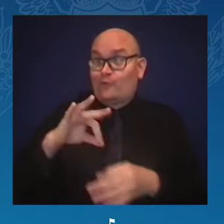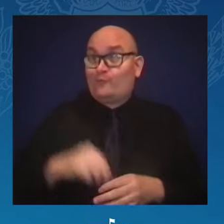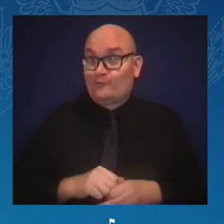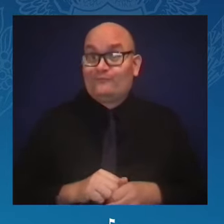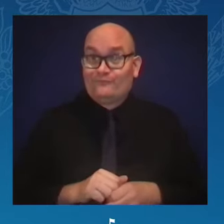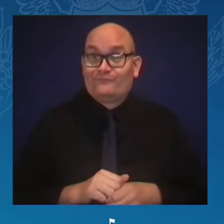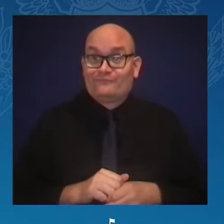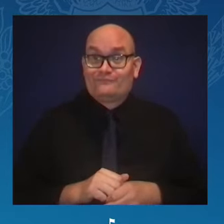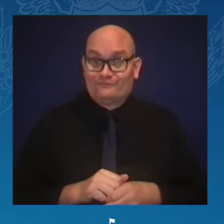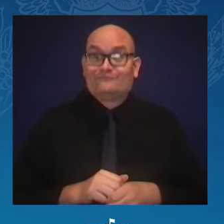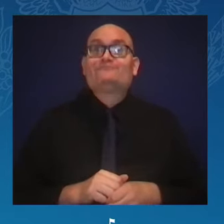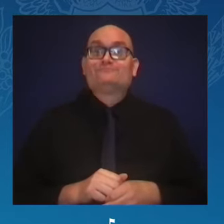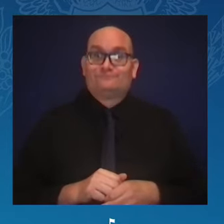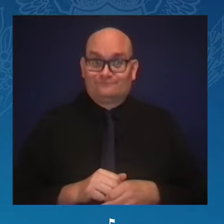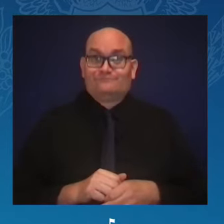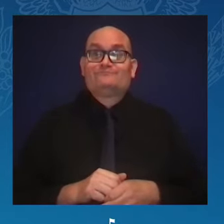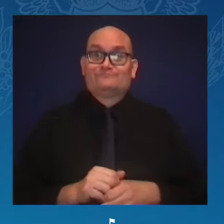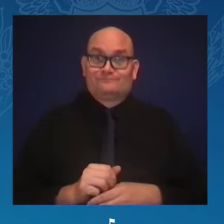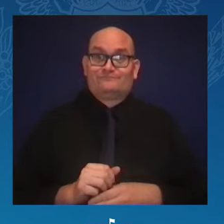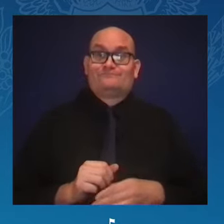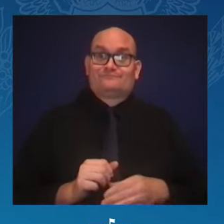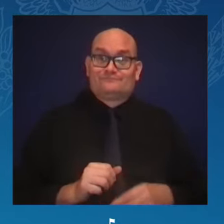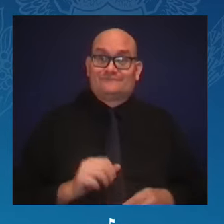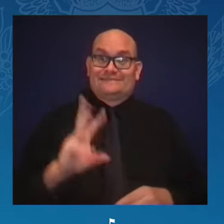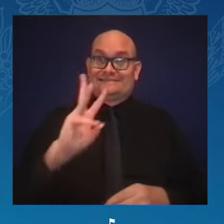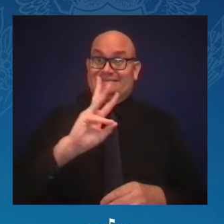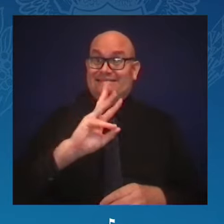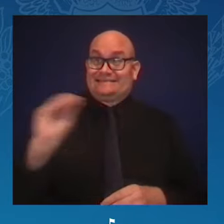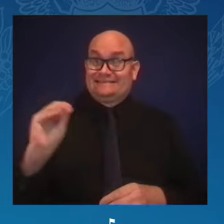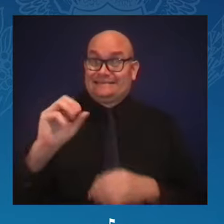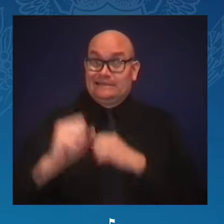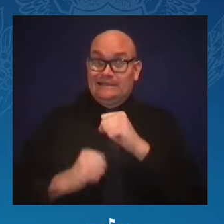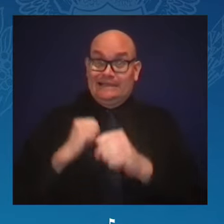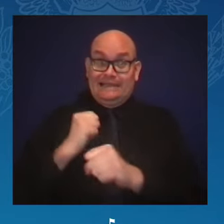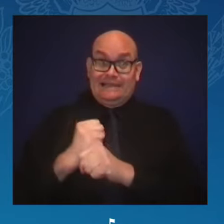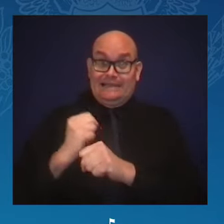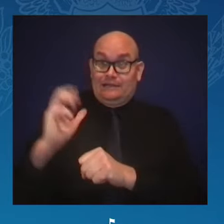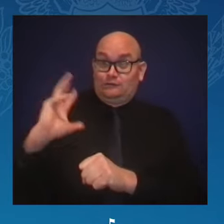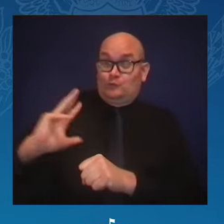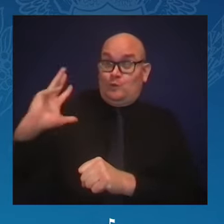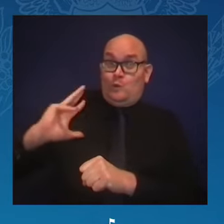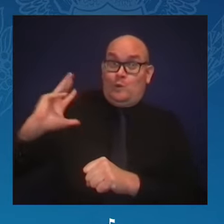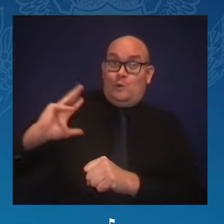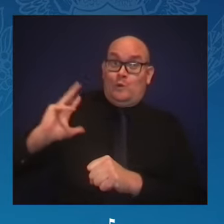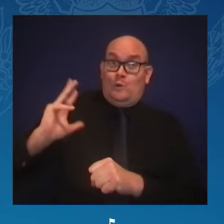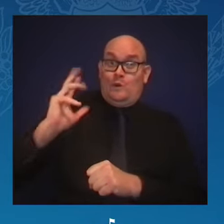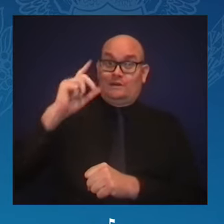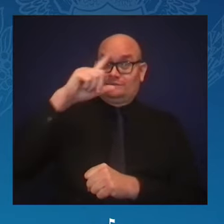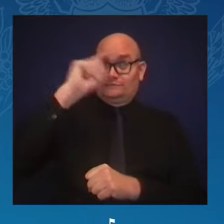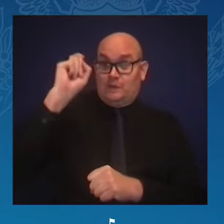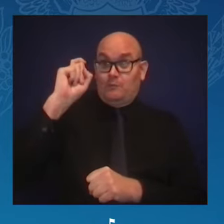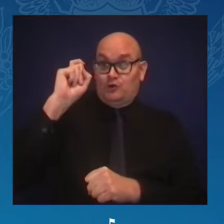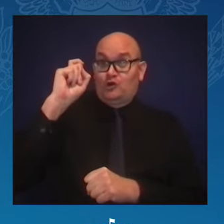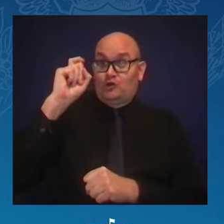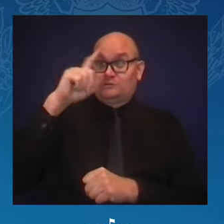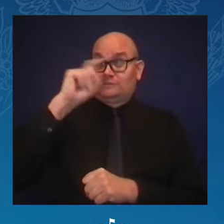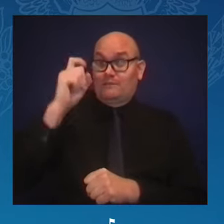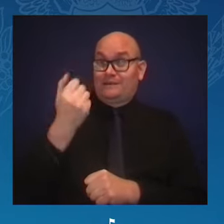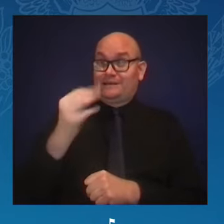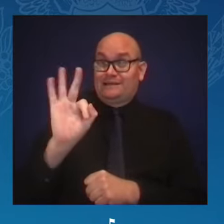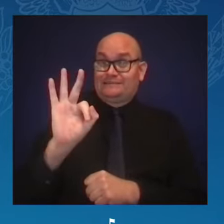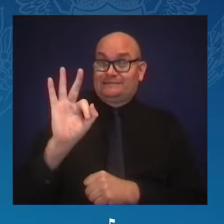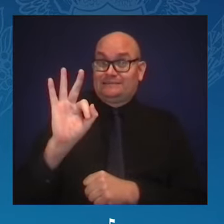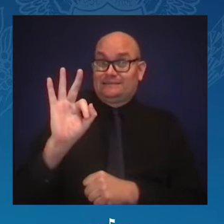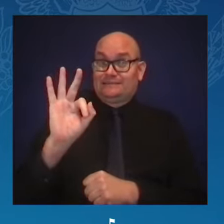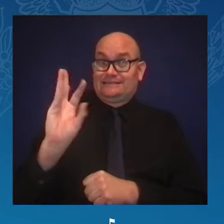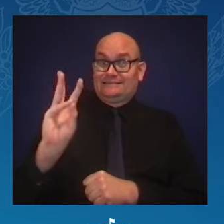And 60 years ago, this summer, in 1963, Deltas from across